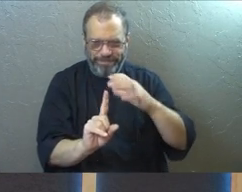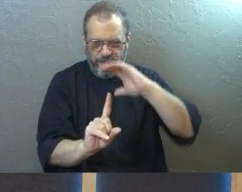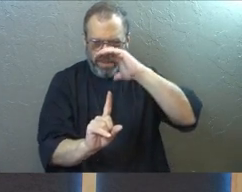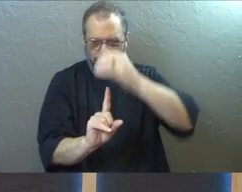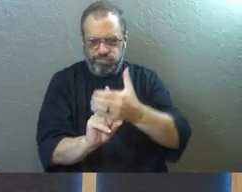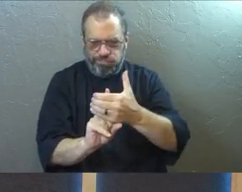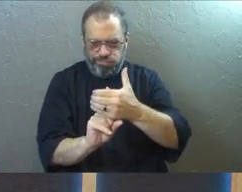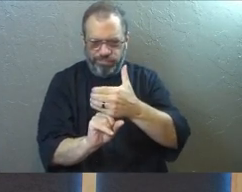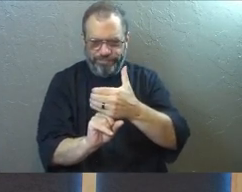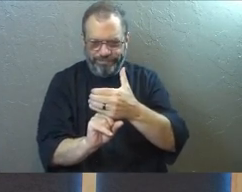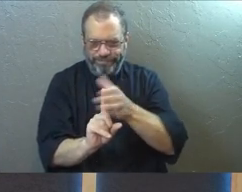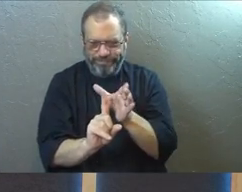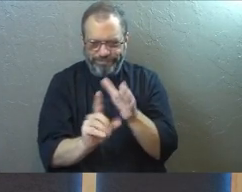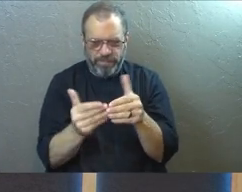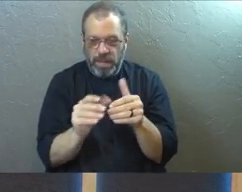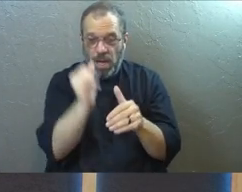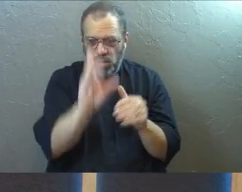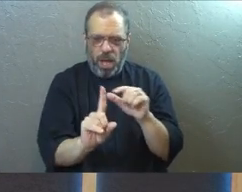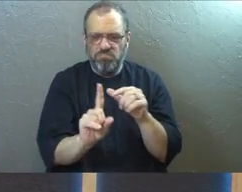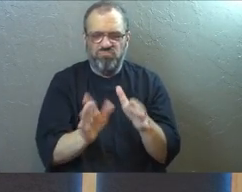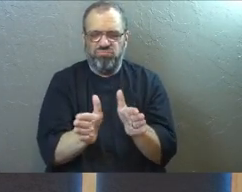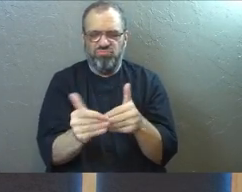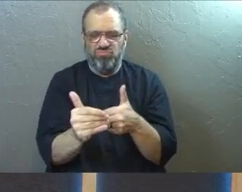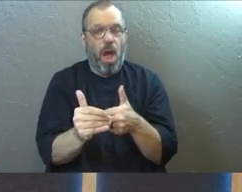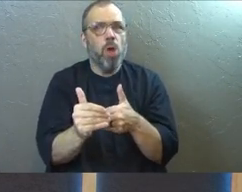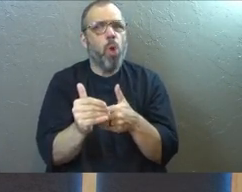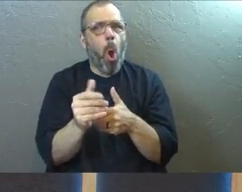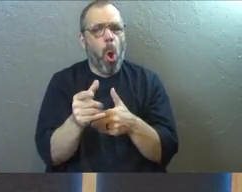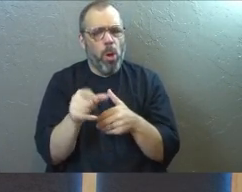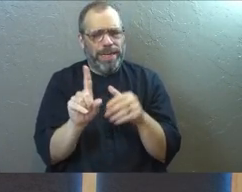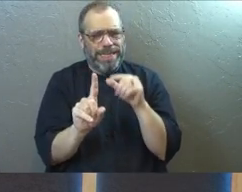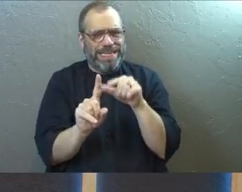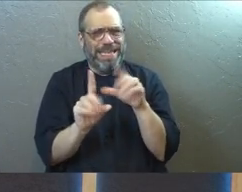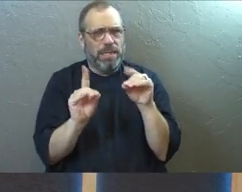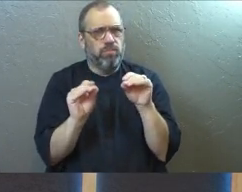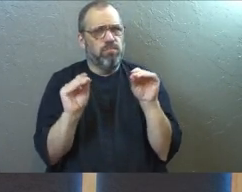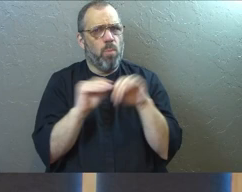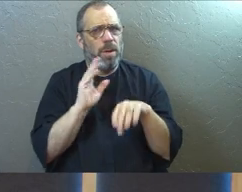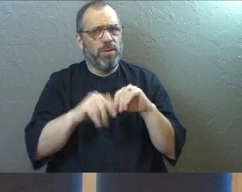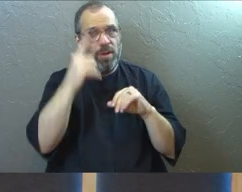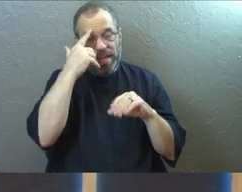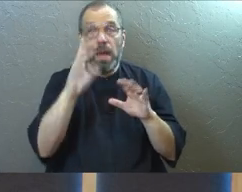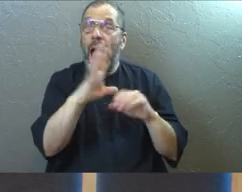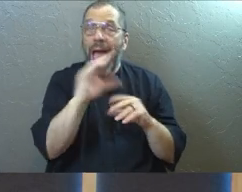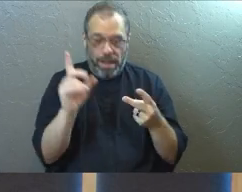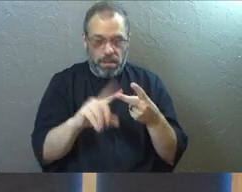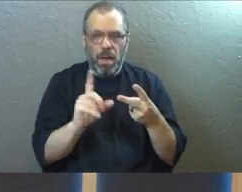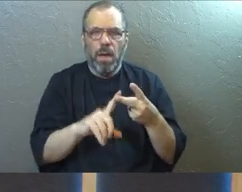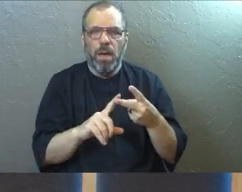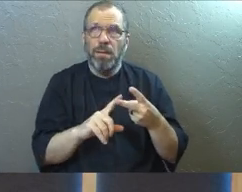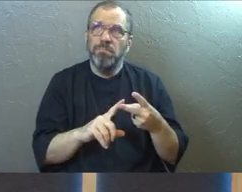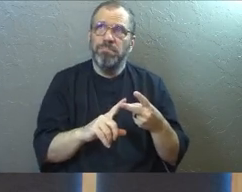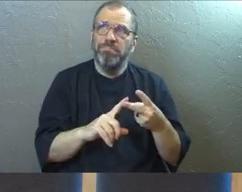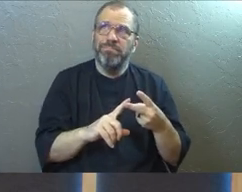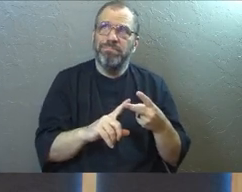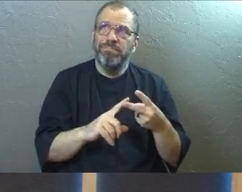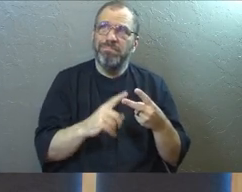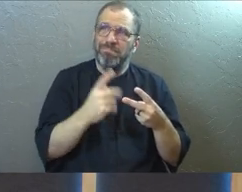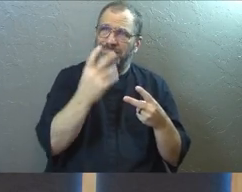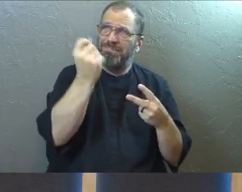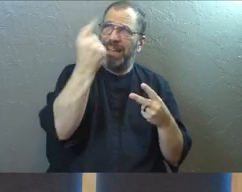set boundaries for him. He can do infinitely more than you could ask or imagine. Also, don't do this. Don't say no for God.